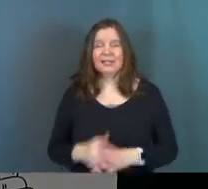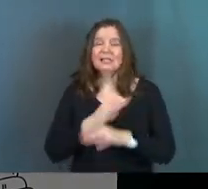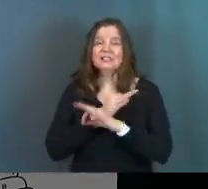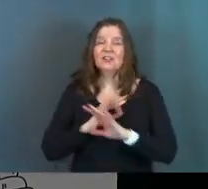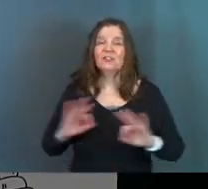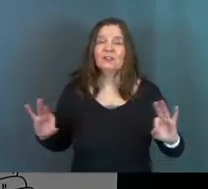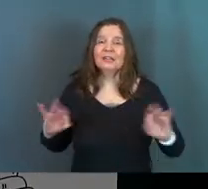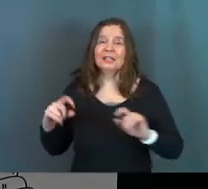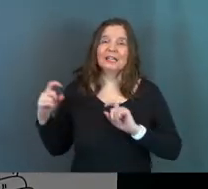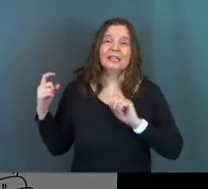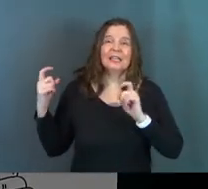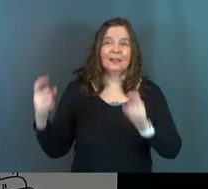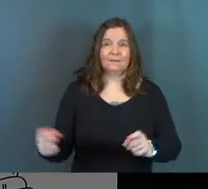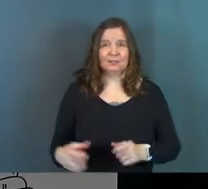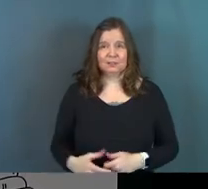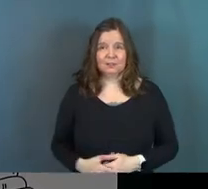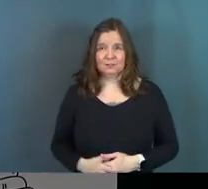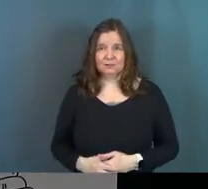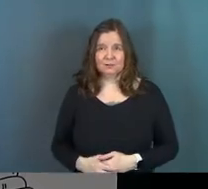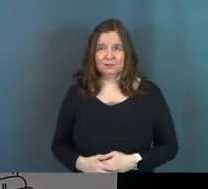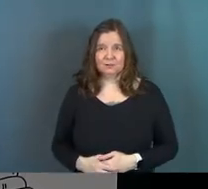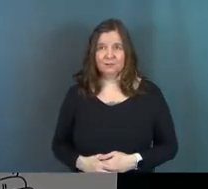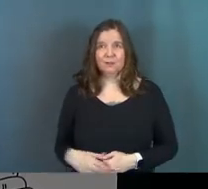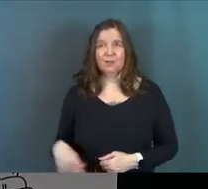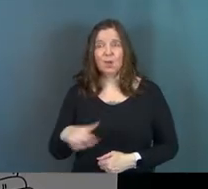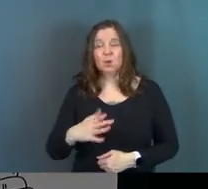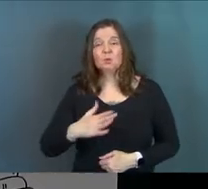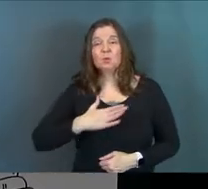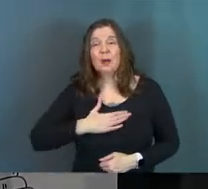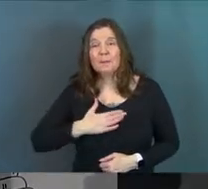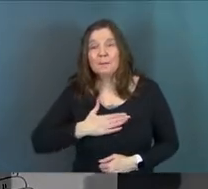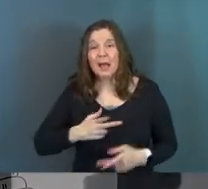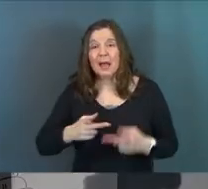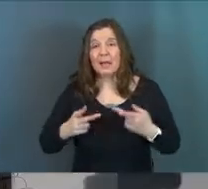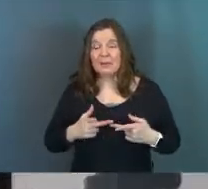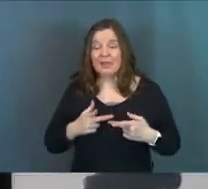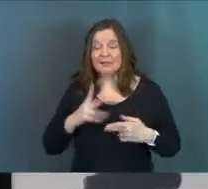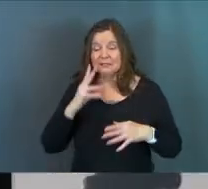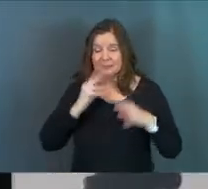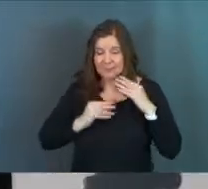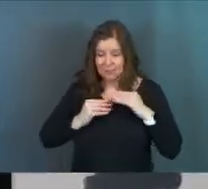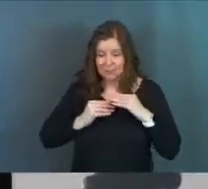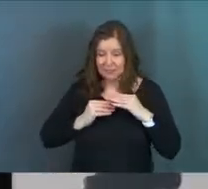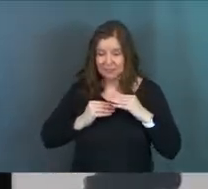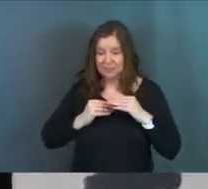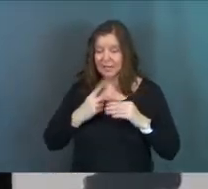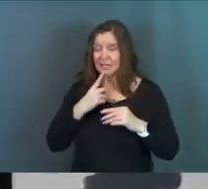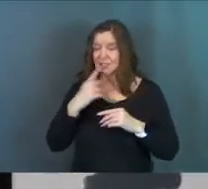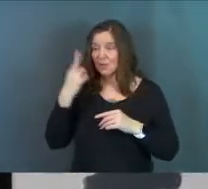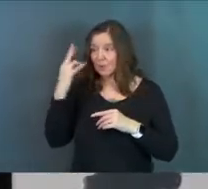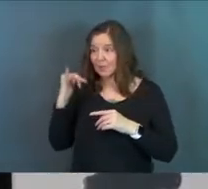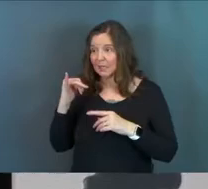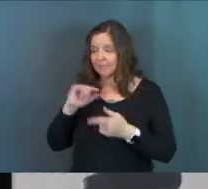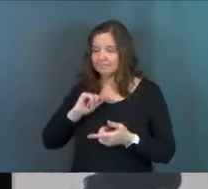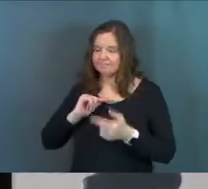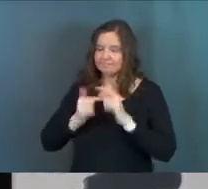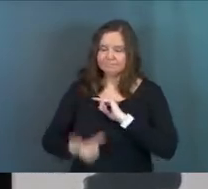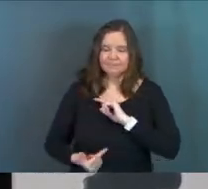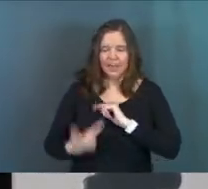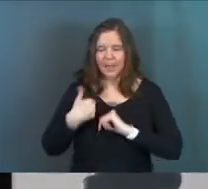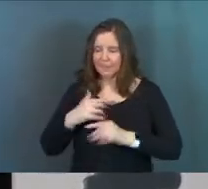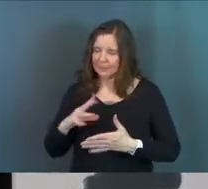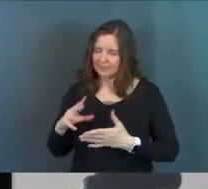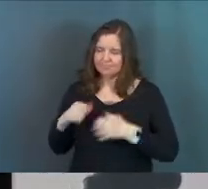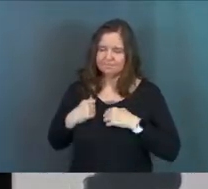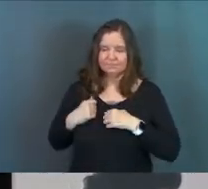It's a free gift. Those were my places to stand. And Jesus said, Ricky, I'm going to pay it for